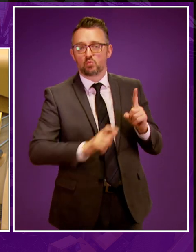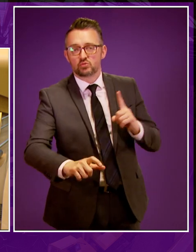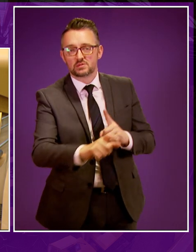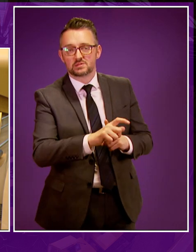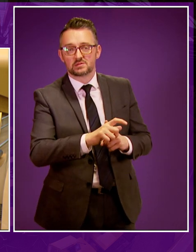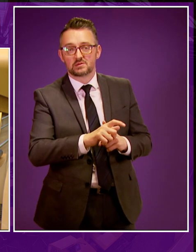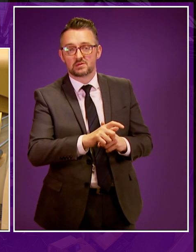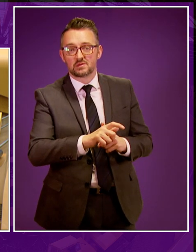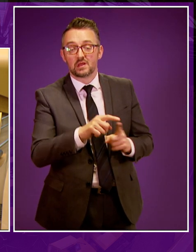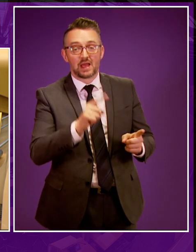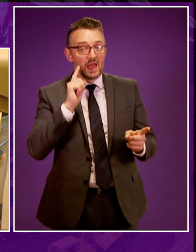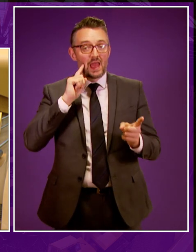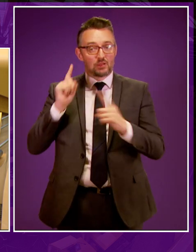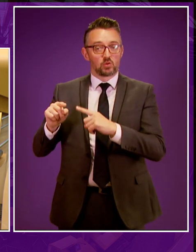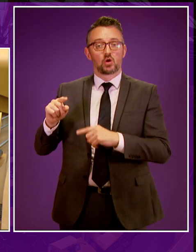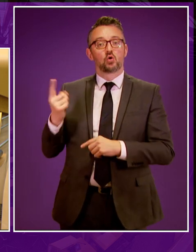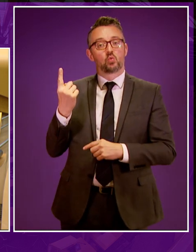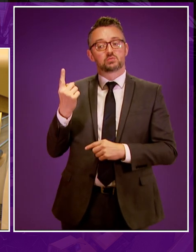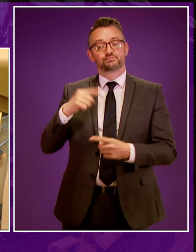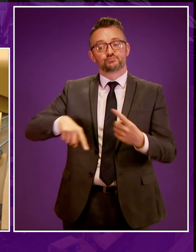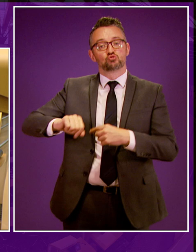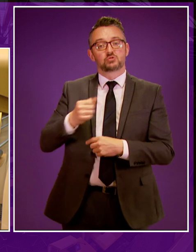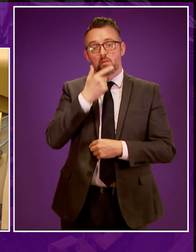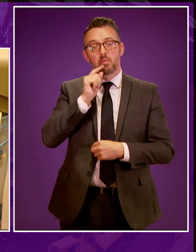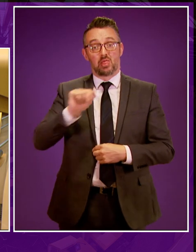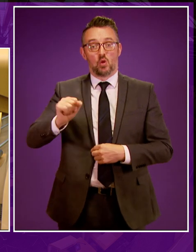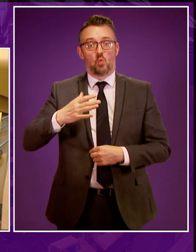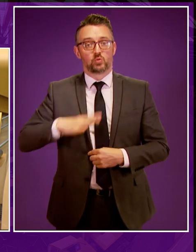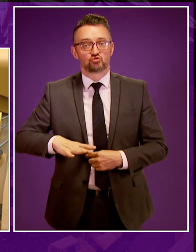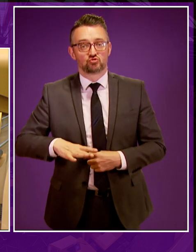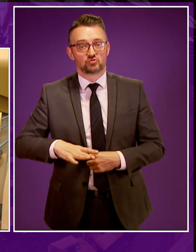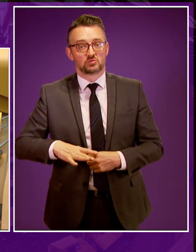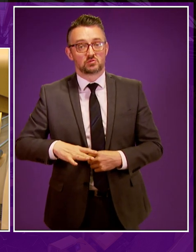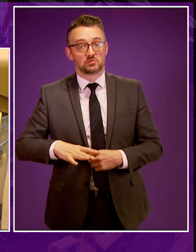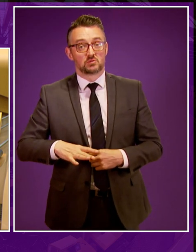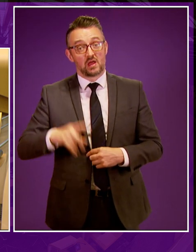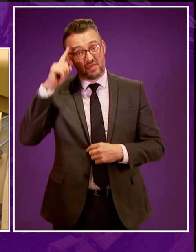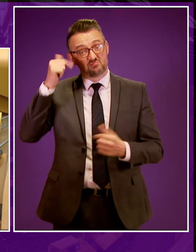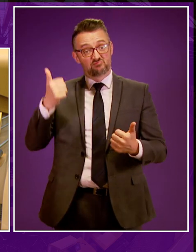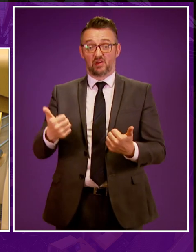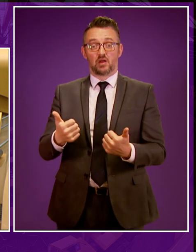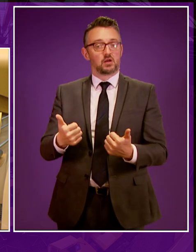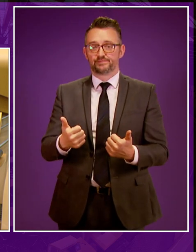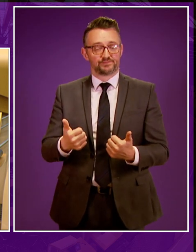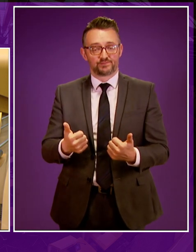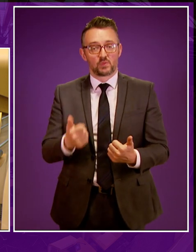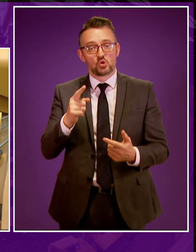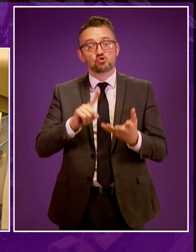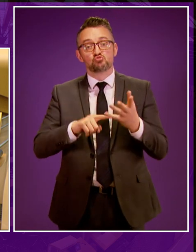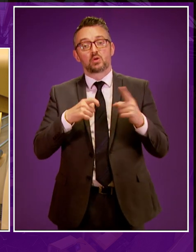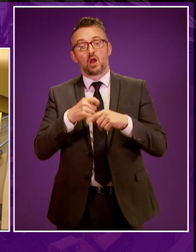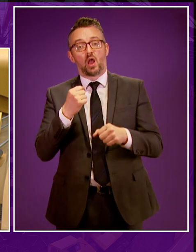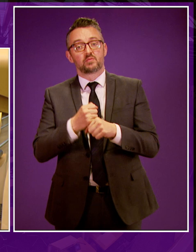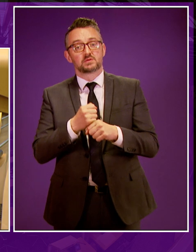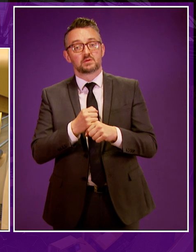and they have turned their backs on the will of the Scottish people. And if that were not enough, the UK government might be